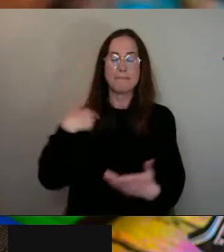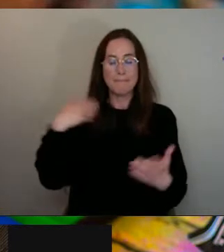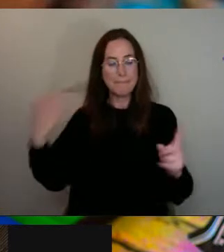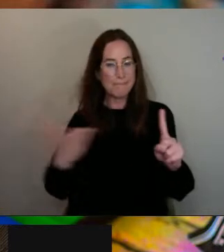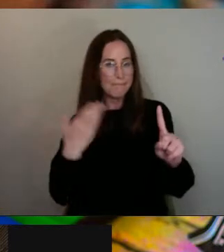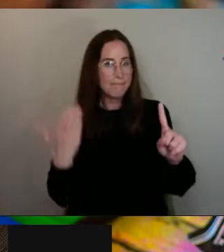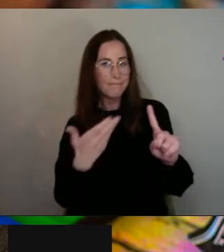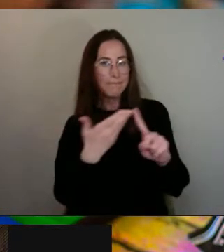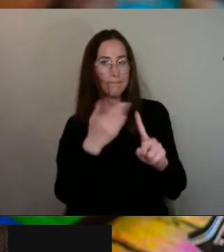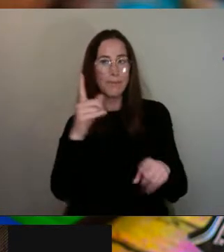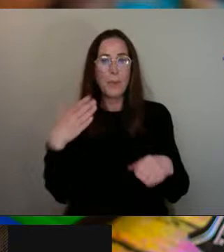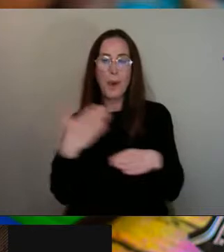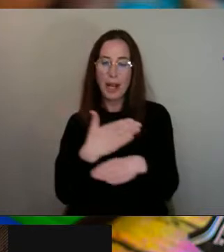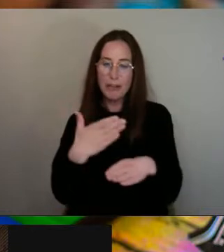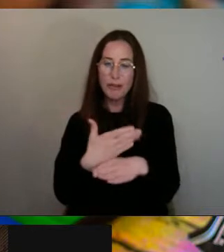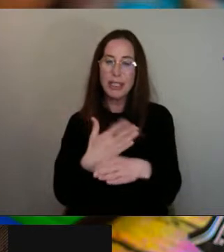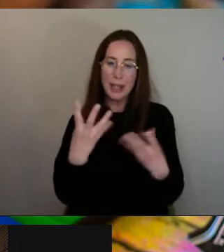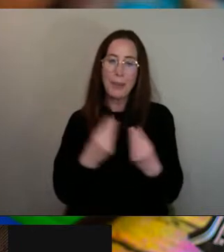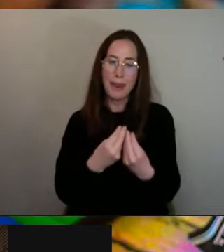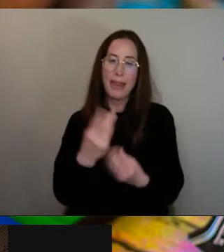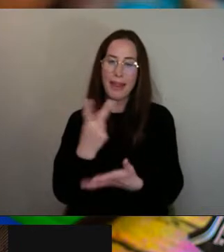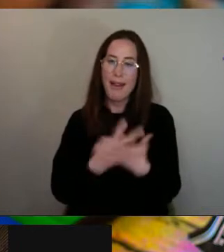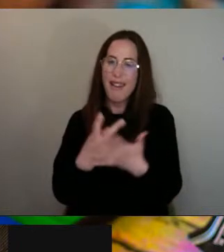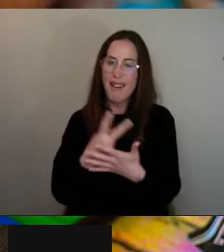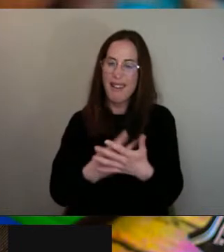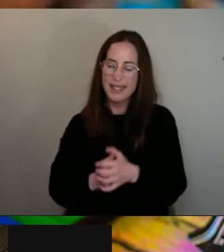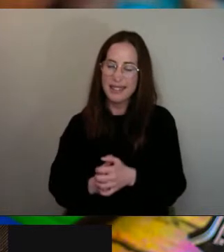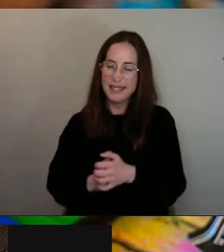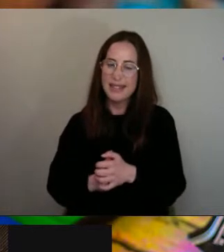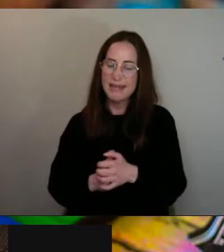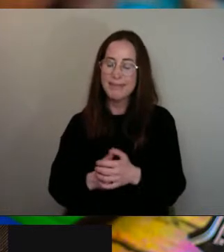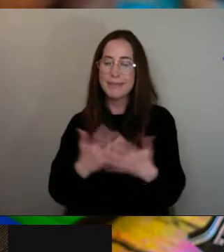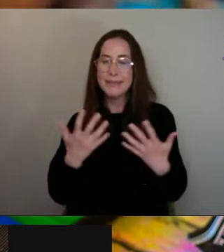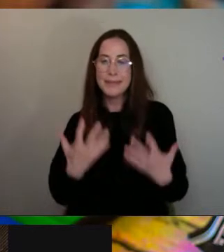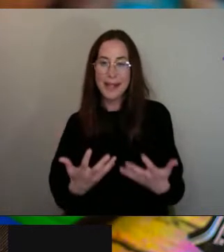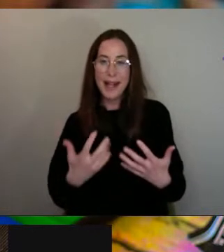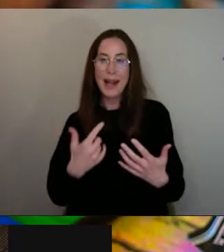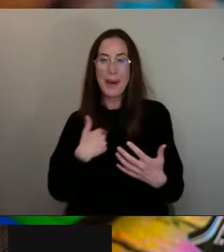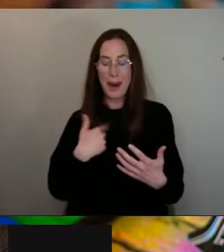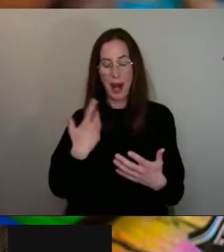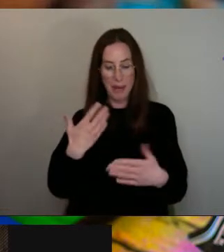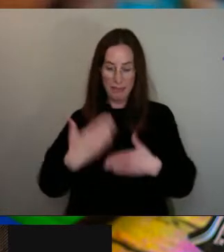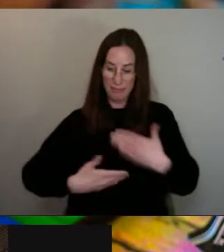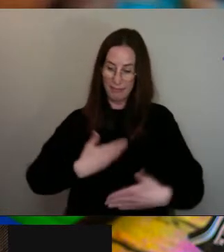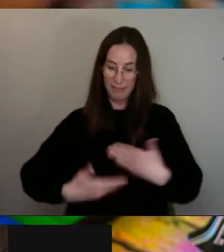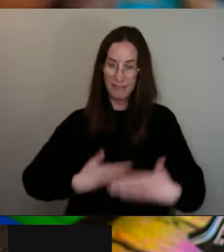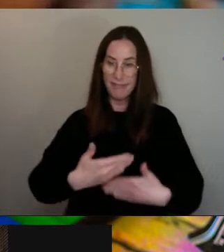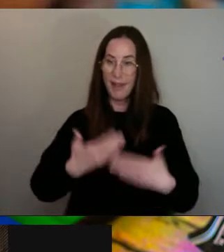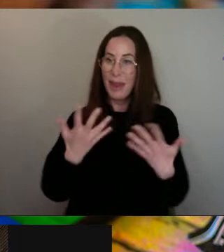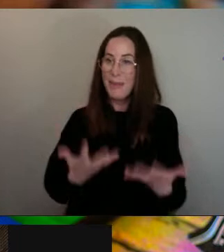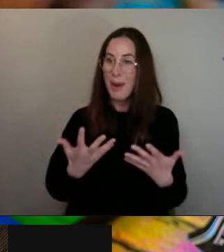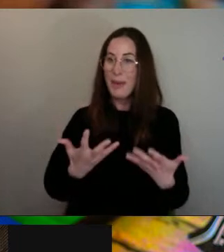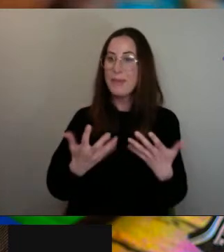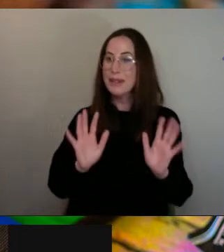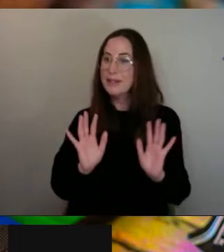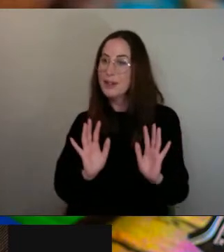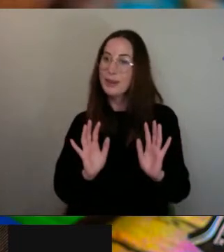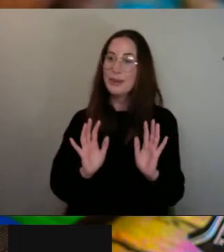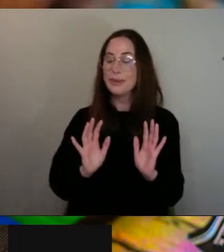career within art, which I'm now actually doing at the moment, which is, you know, taking this,